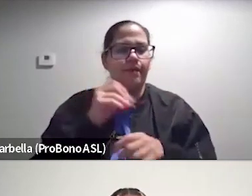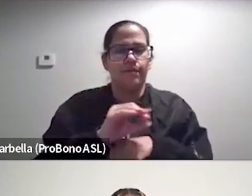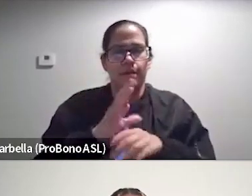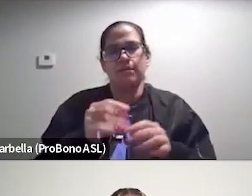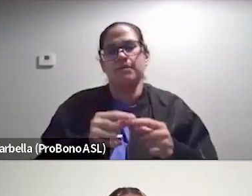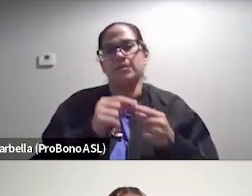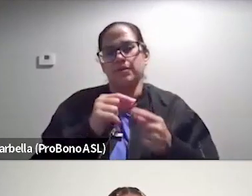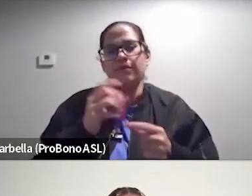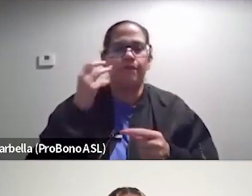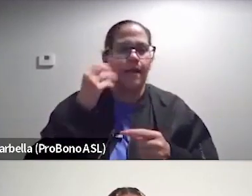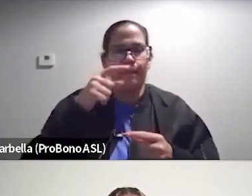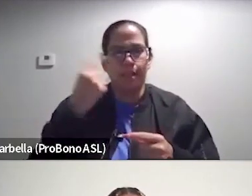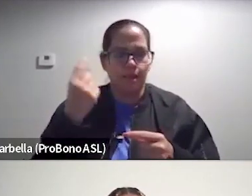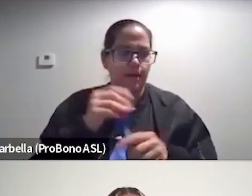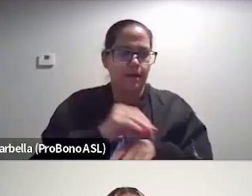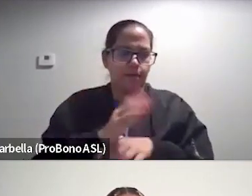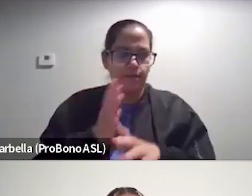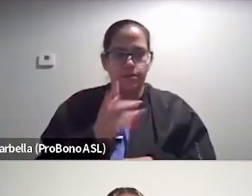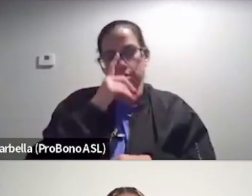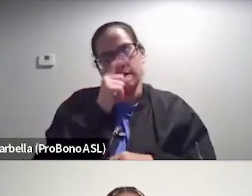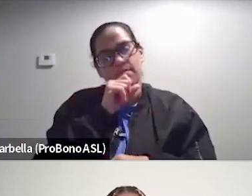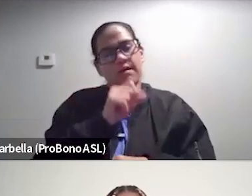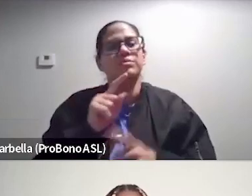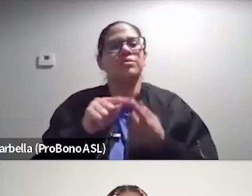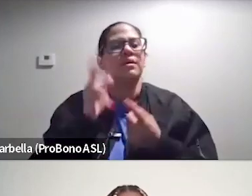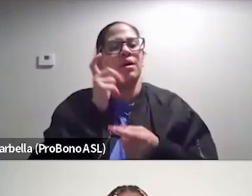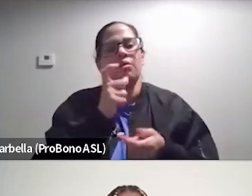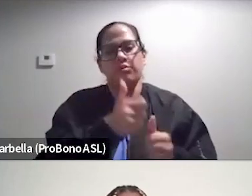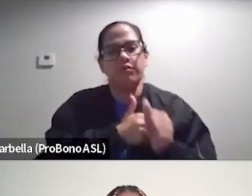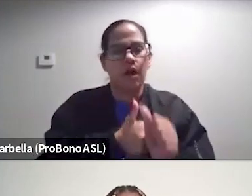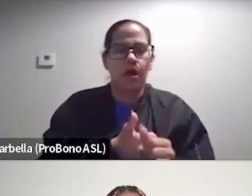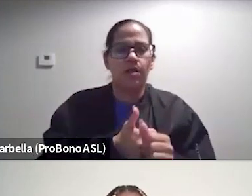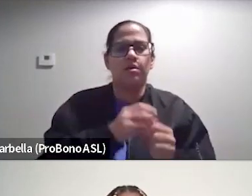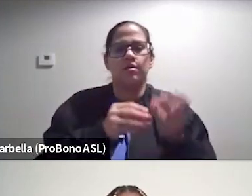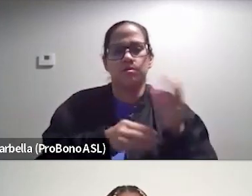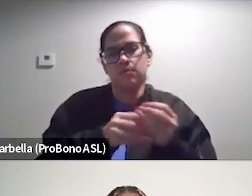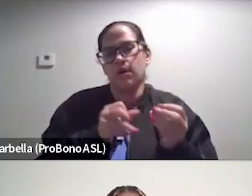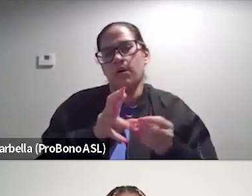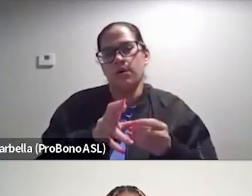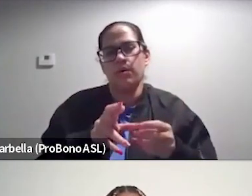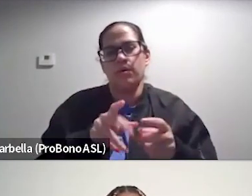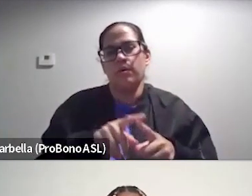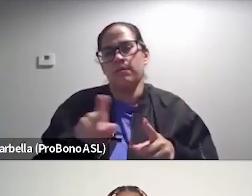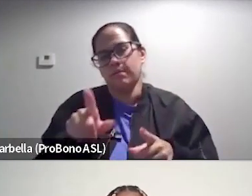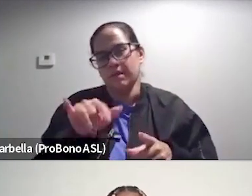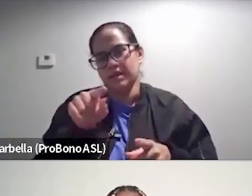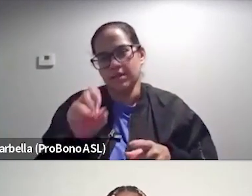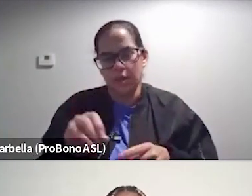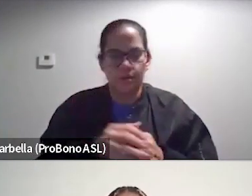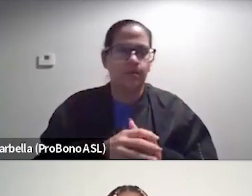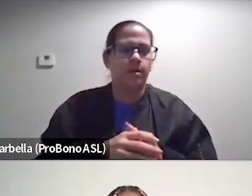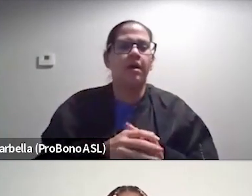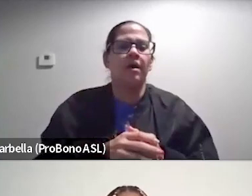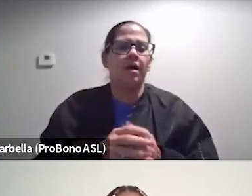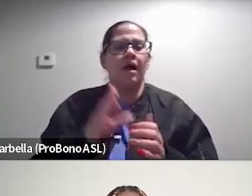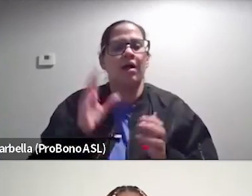influencers, um, we would love to hear from you about who else you're following in addition to, or besides Lizzo. Um, and hopefully